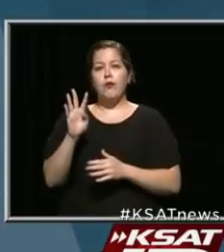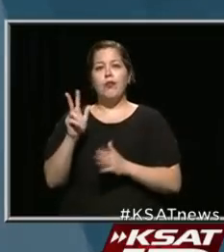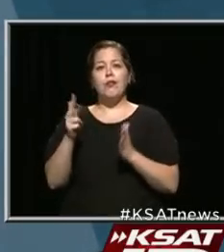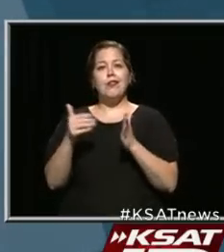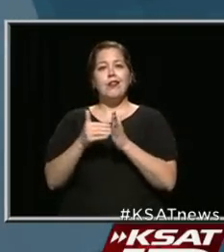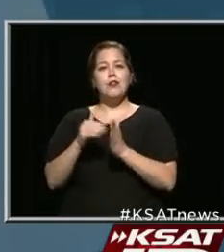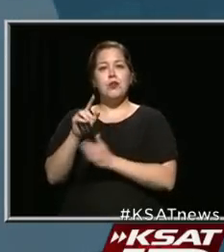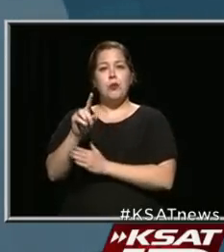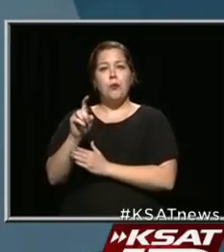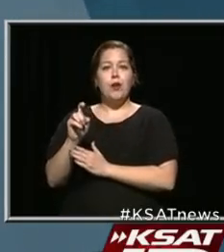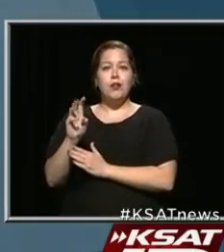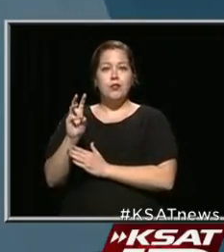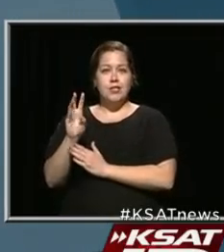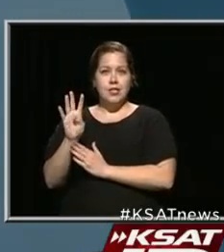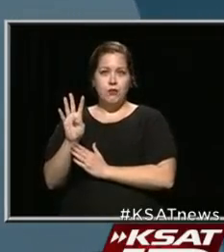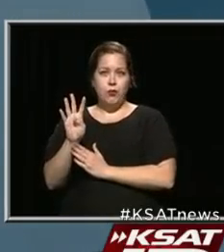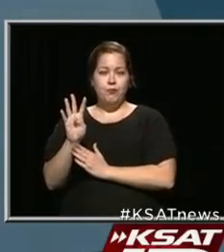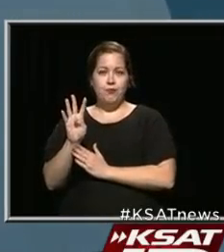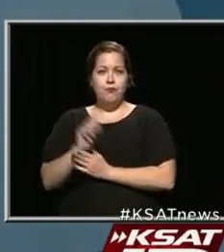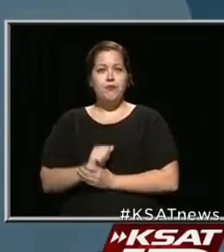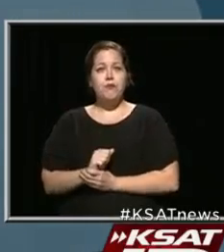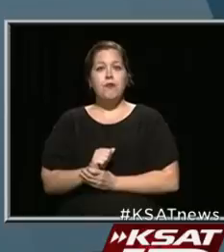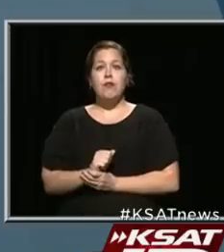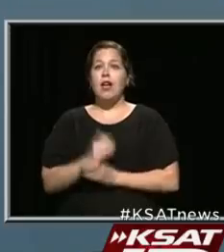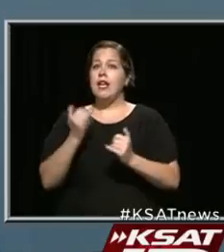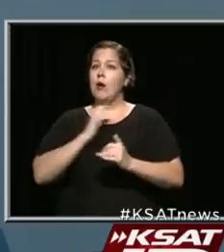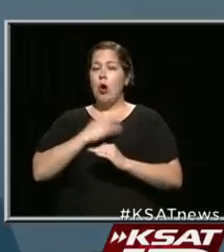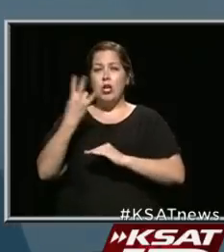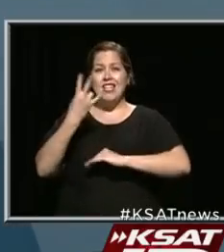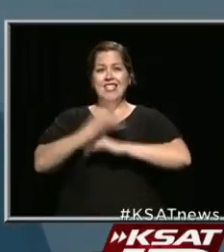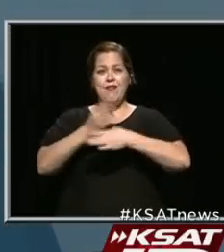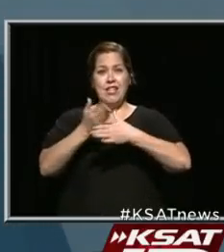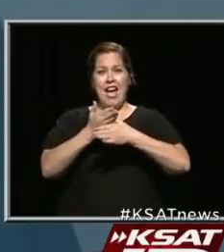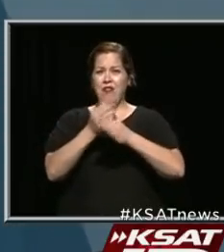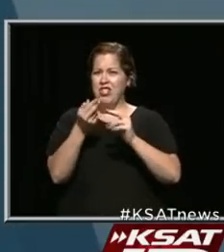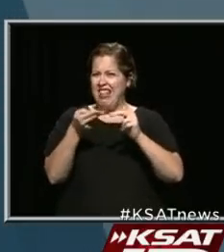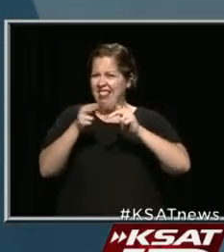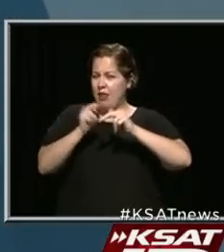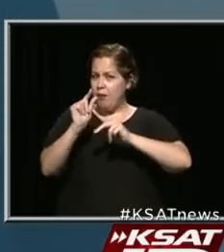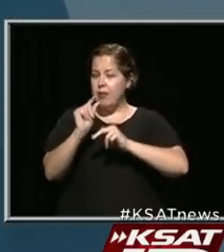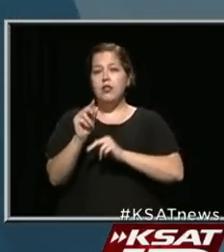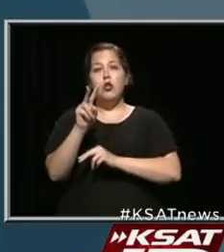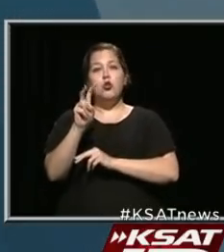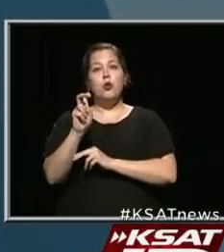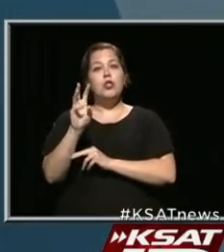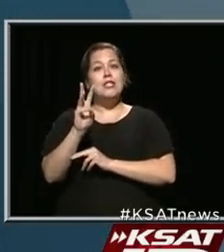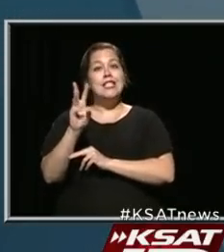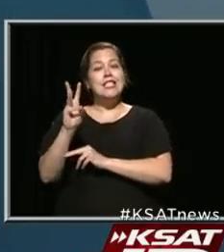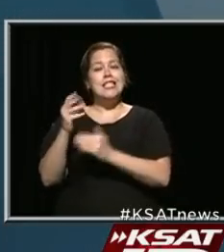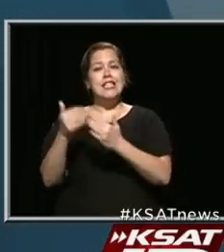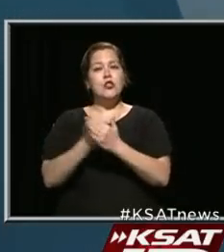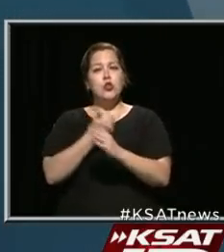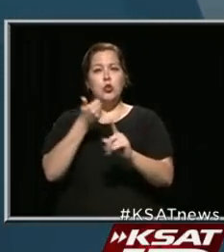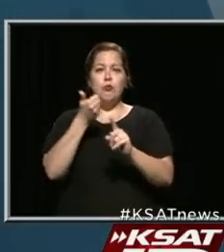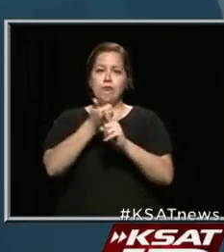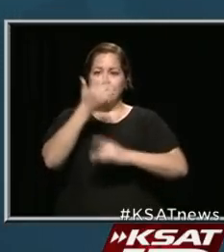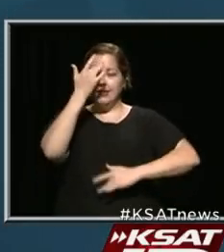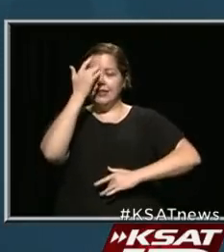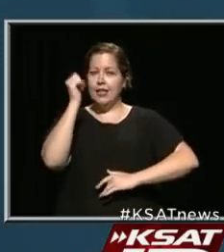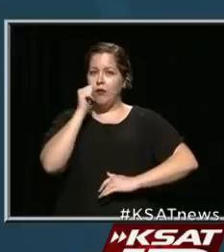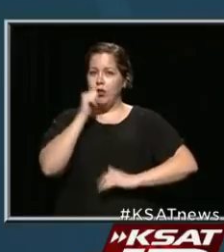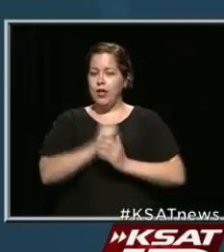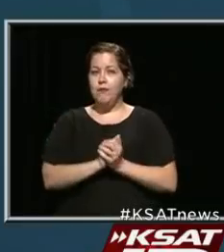,164. That pushes our seven-day average up slightly to 266 new cases per day.